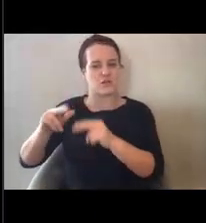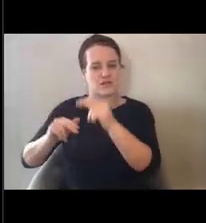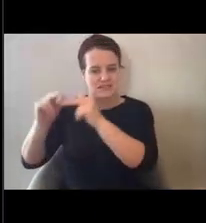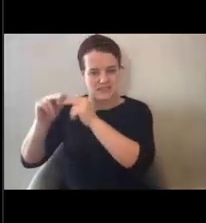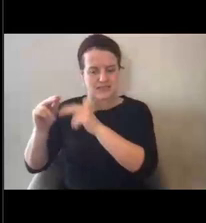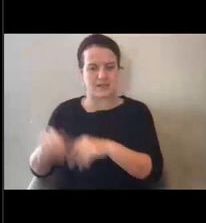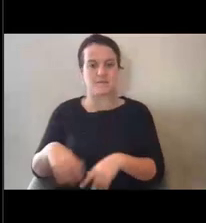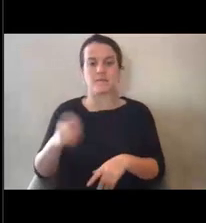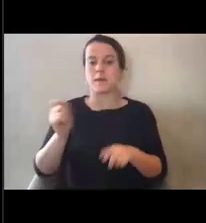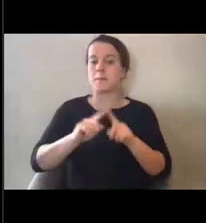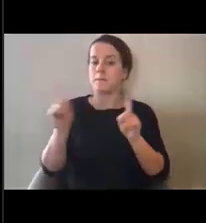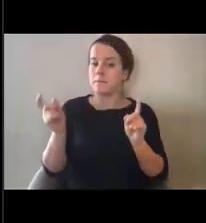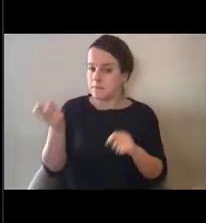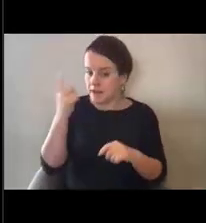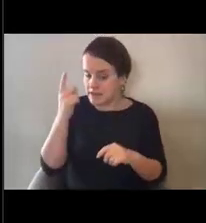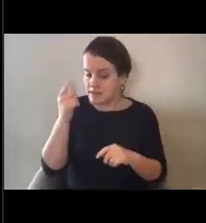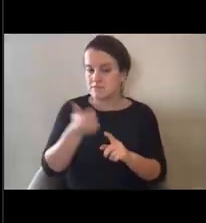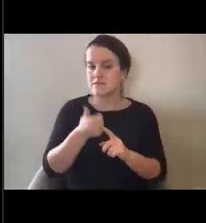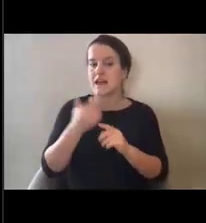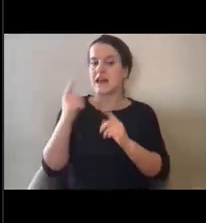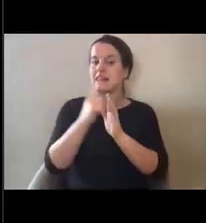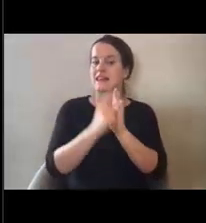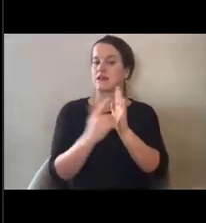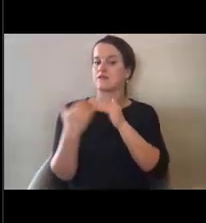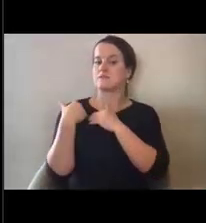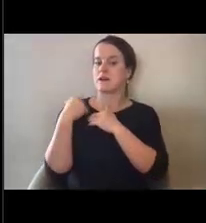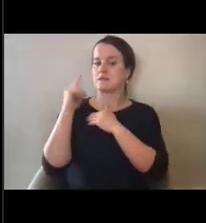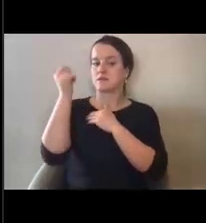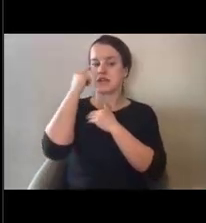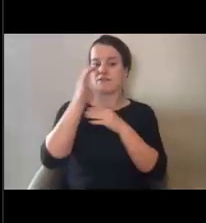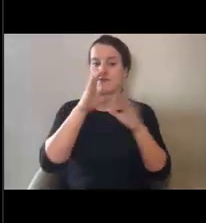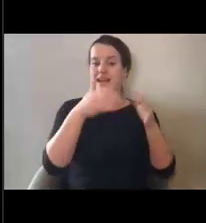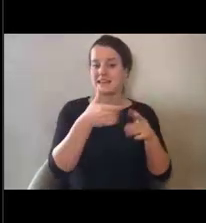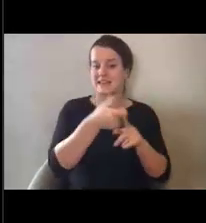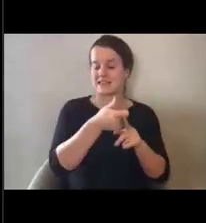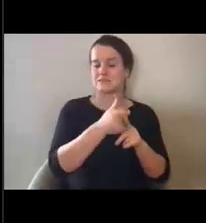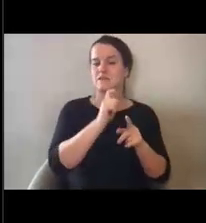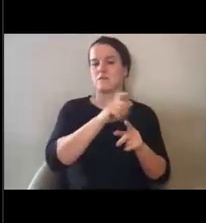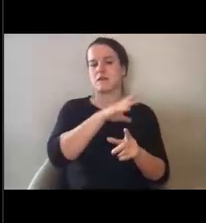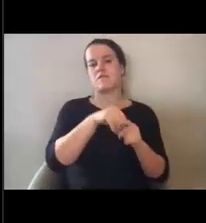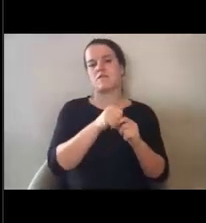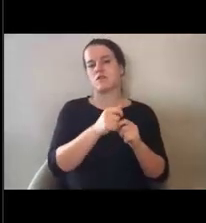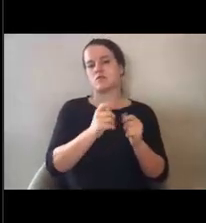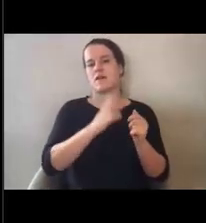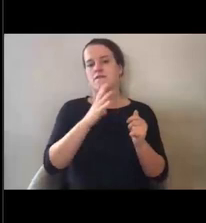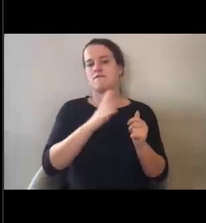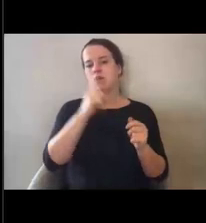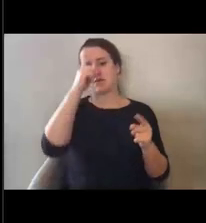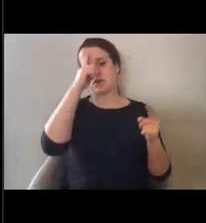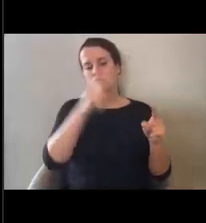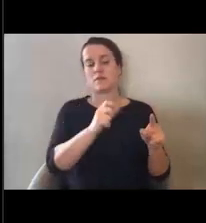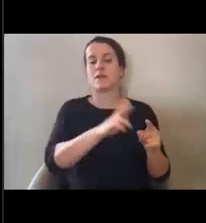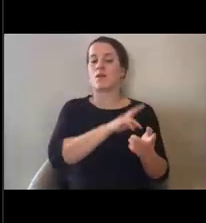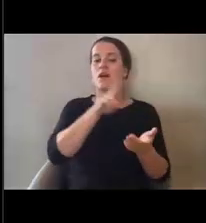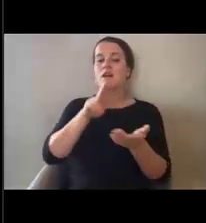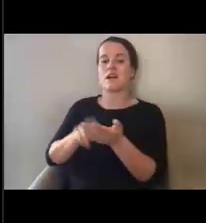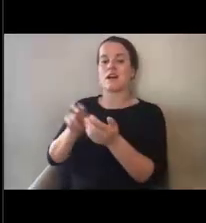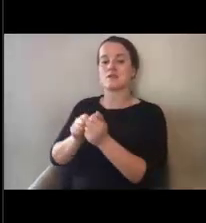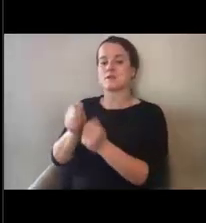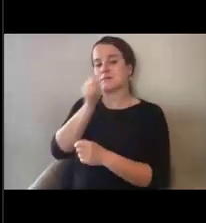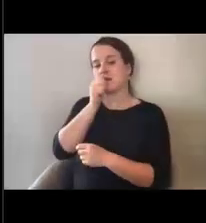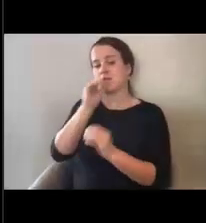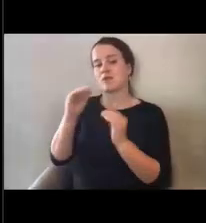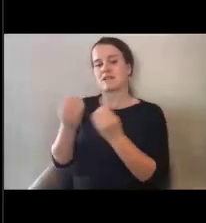However, legally responsible governmental entities may enter into formal agreements or contracts with private organizations